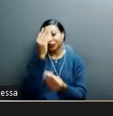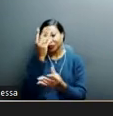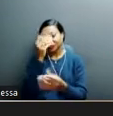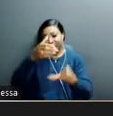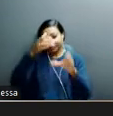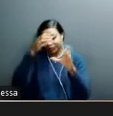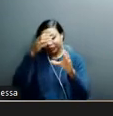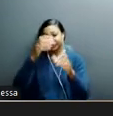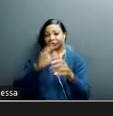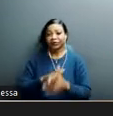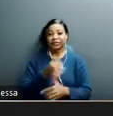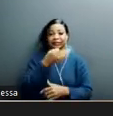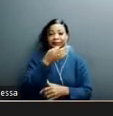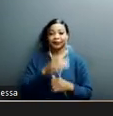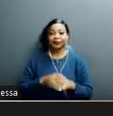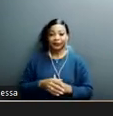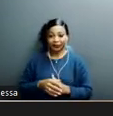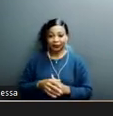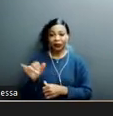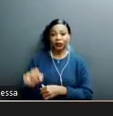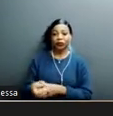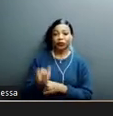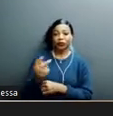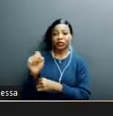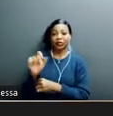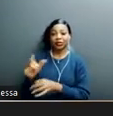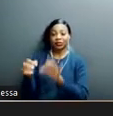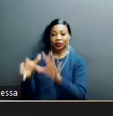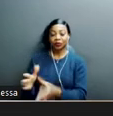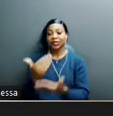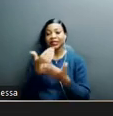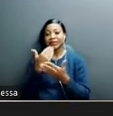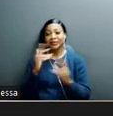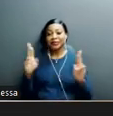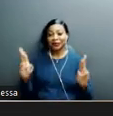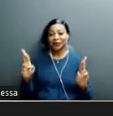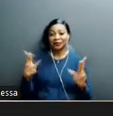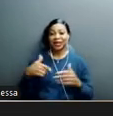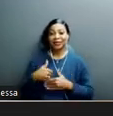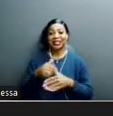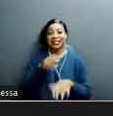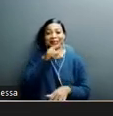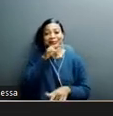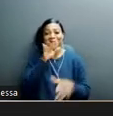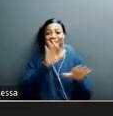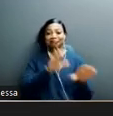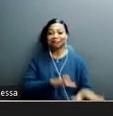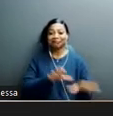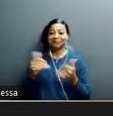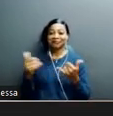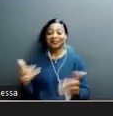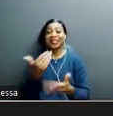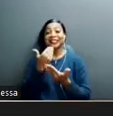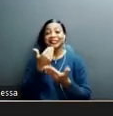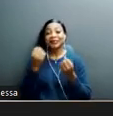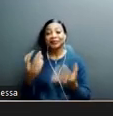of knowledge, um, and to our ASL interpreters, um, today. Hopefully we kept our pace good for you. So thank you very much.